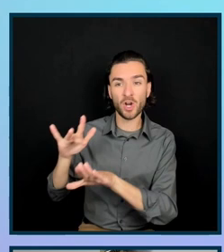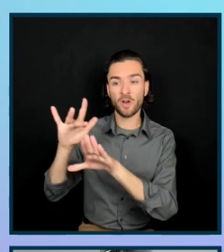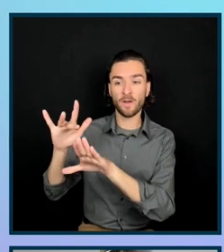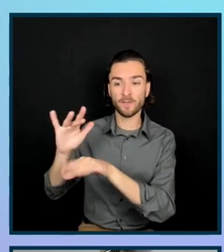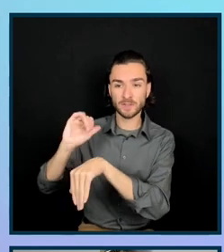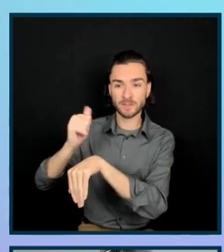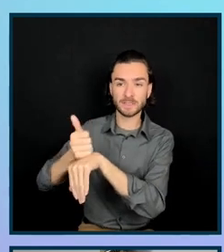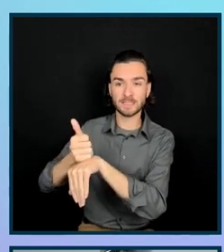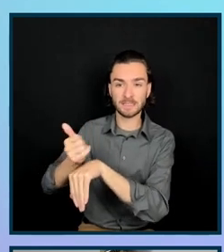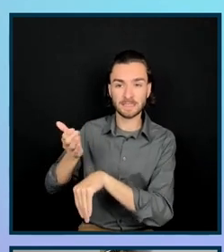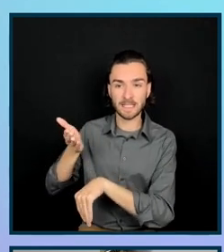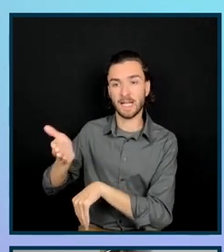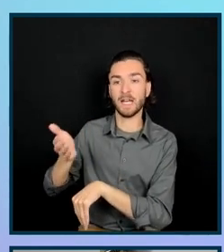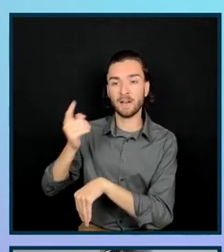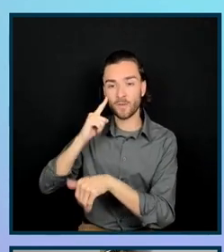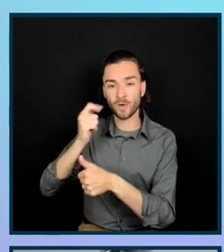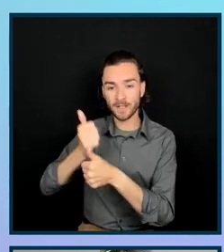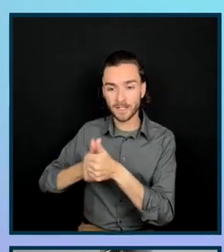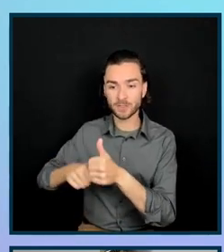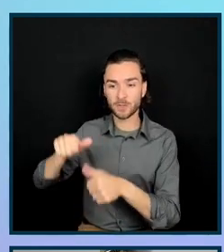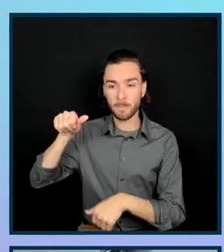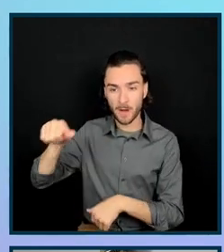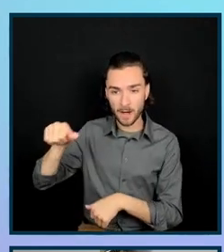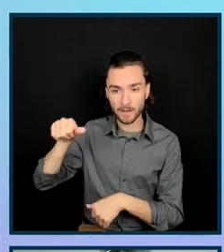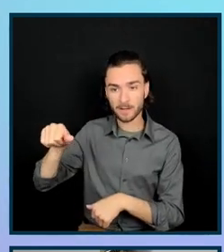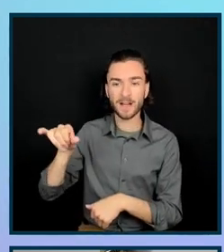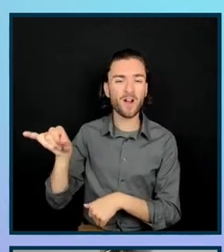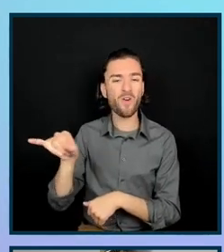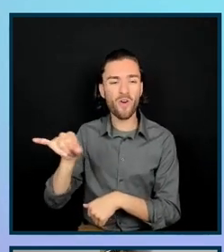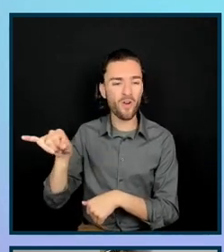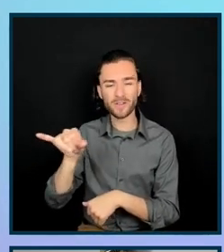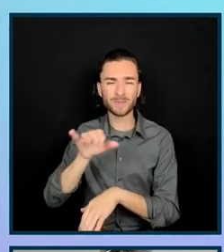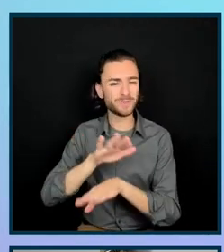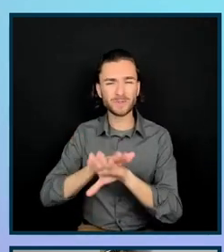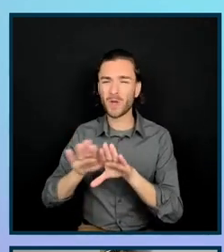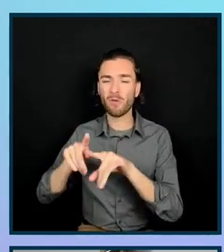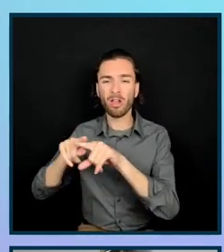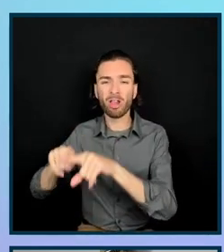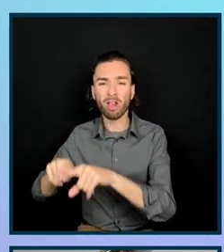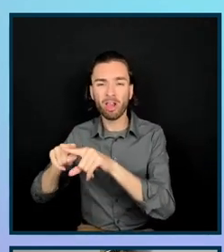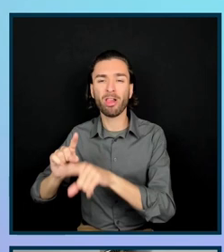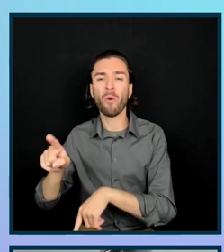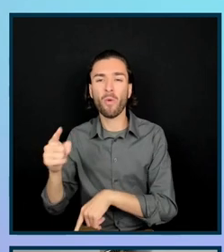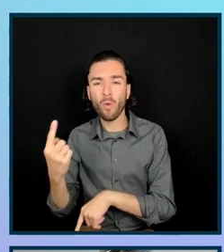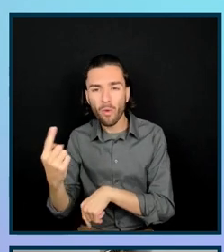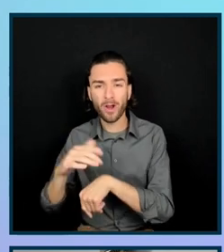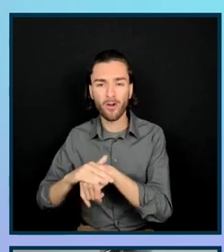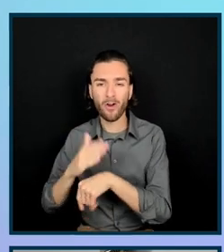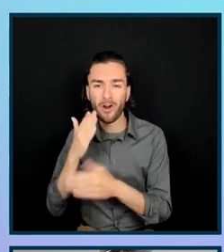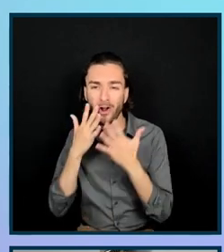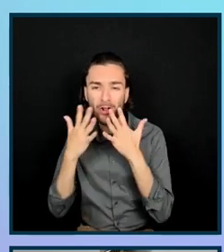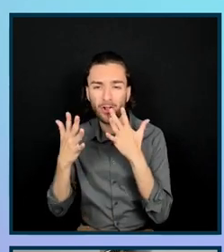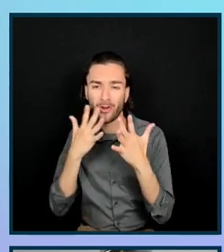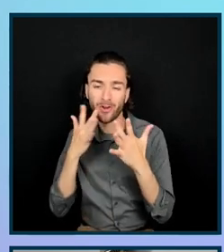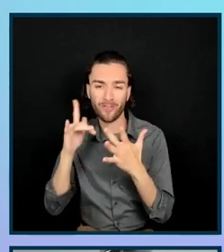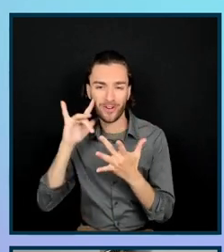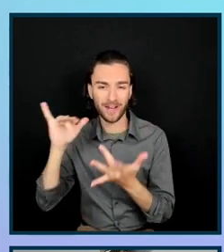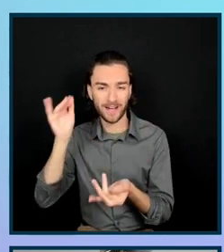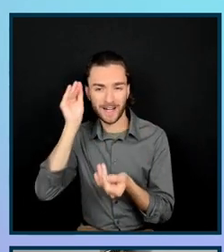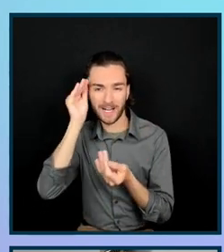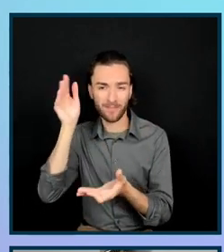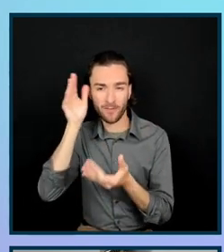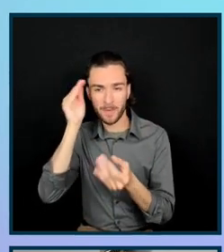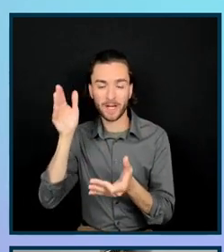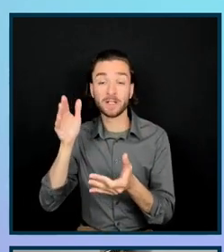sure that the different states rely on color alone to help communicate that information and that they're using a combination of color